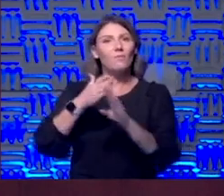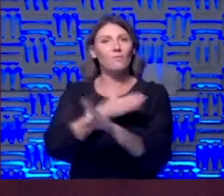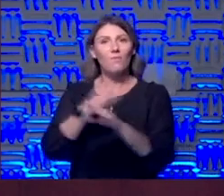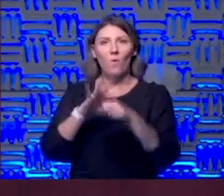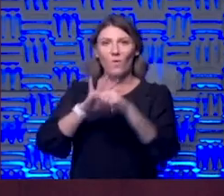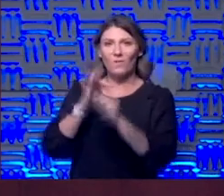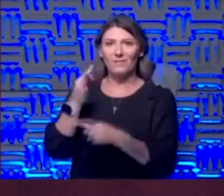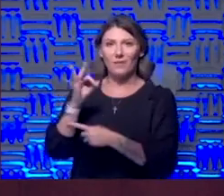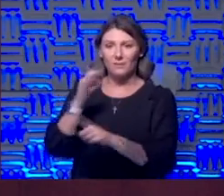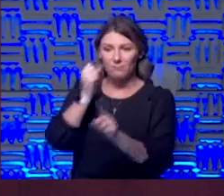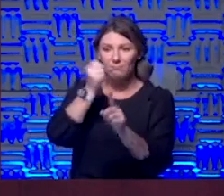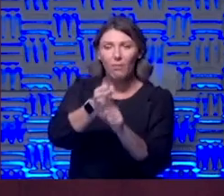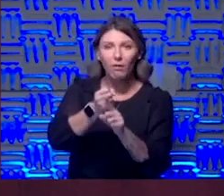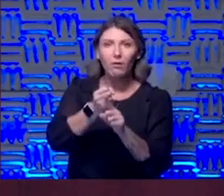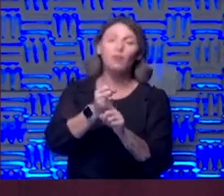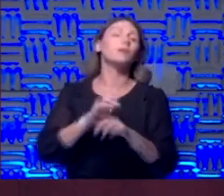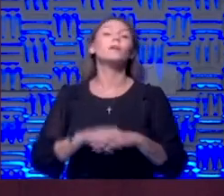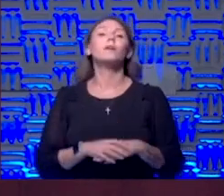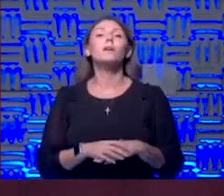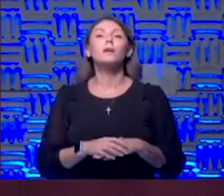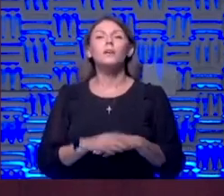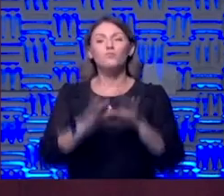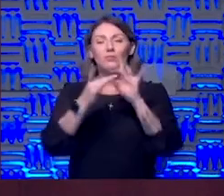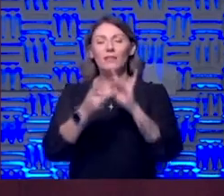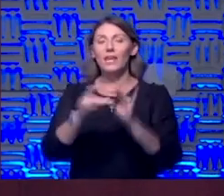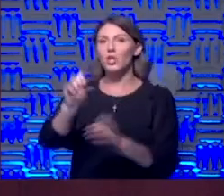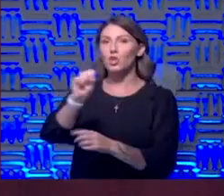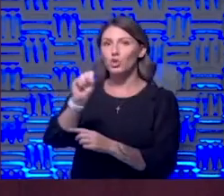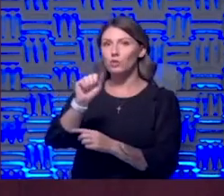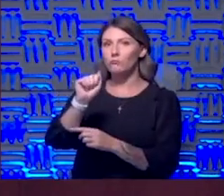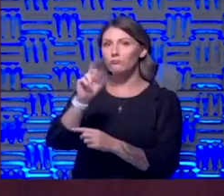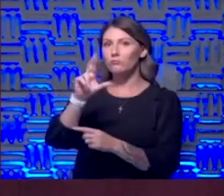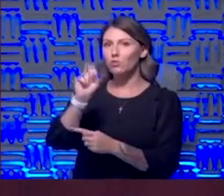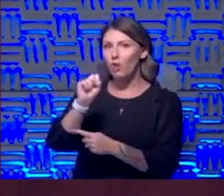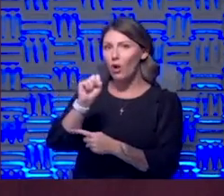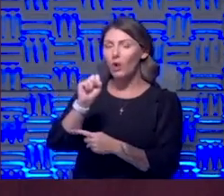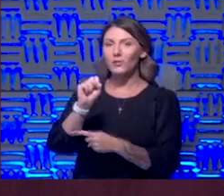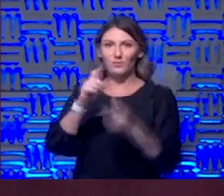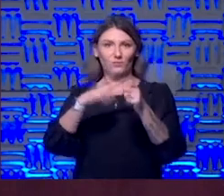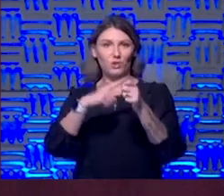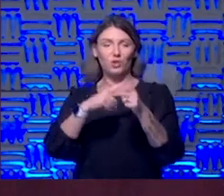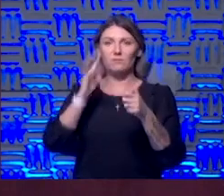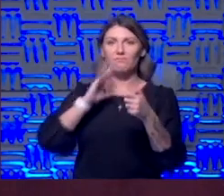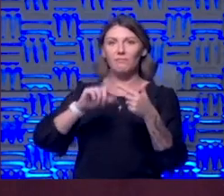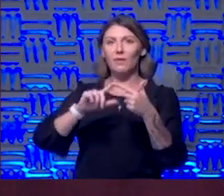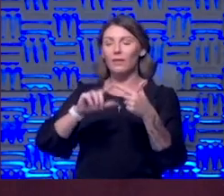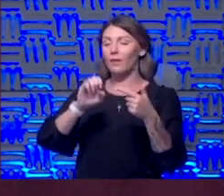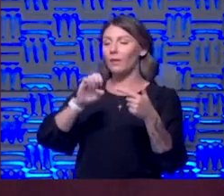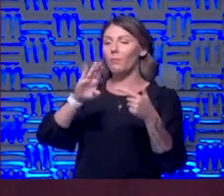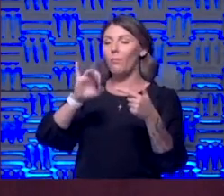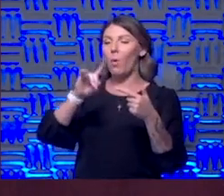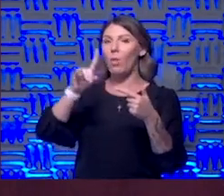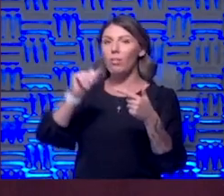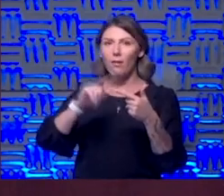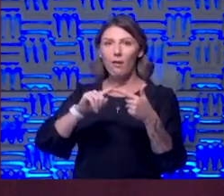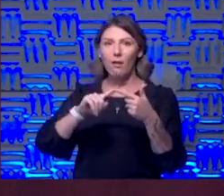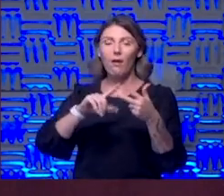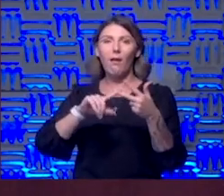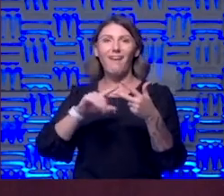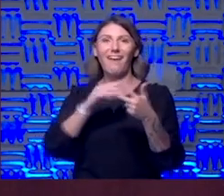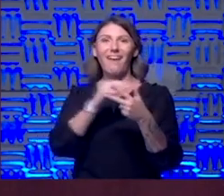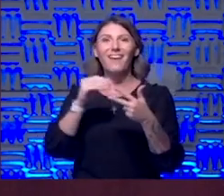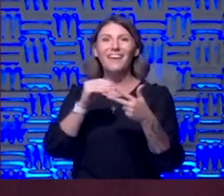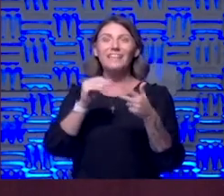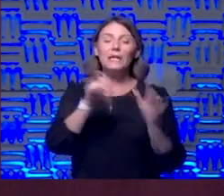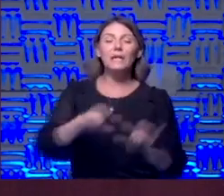hit it had to do with SARS the first one had to do with Ebola but also with the common coronaviruses that are in the